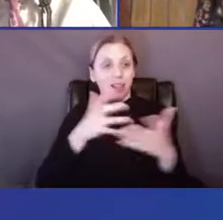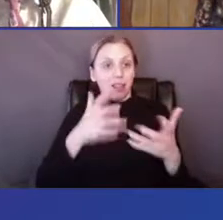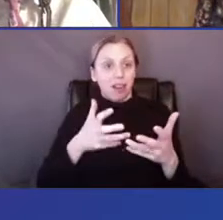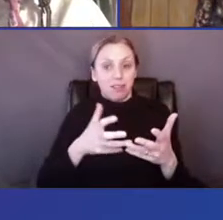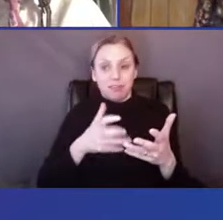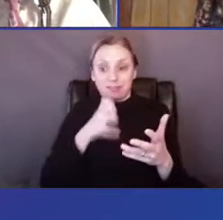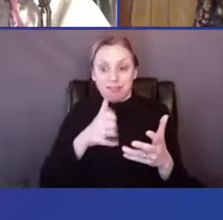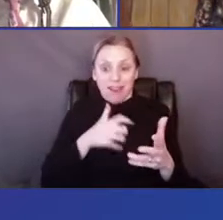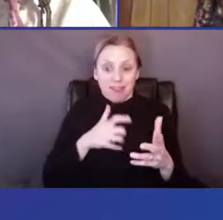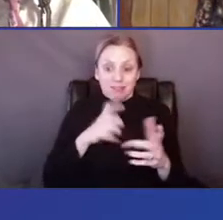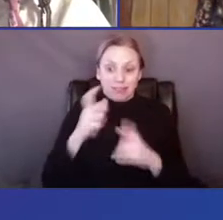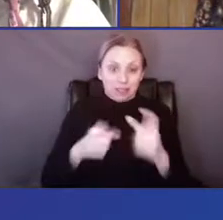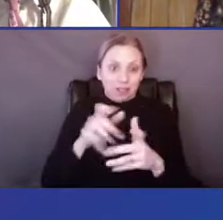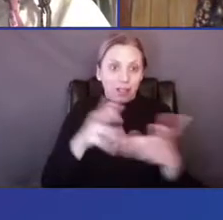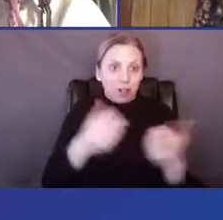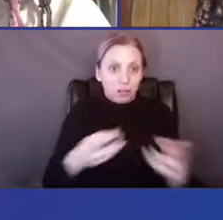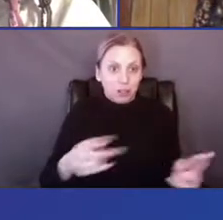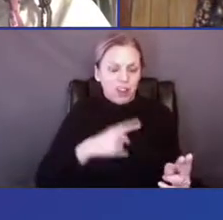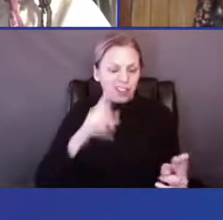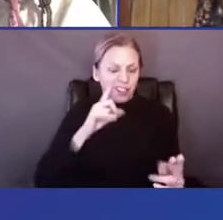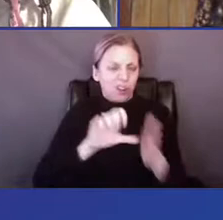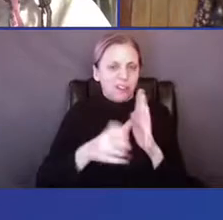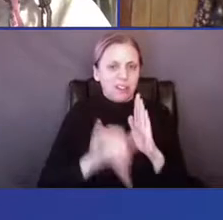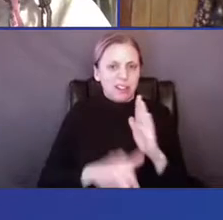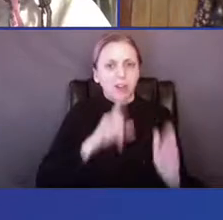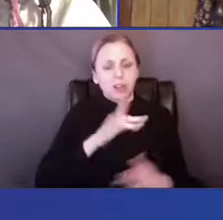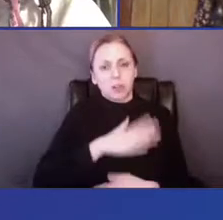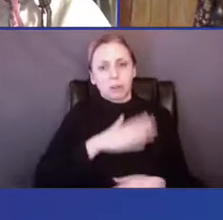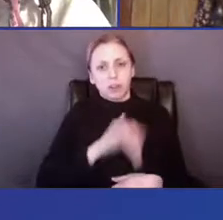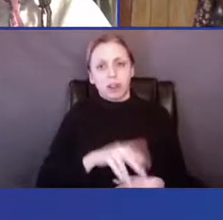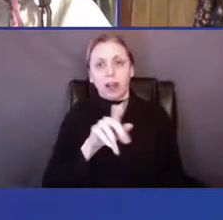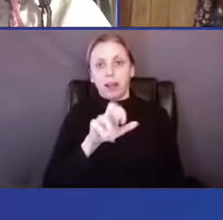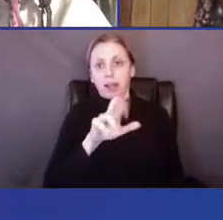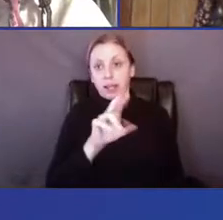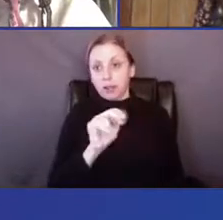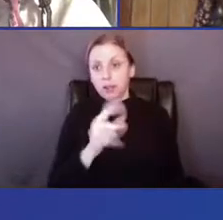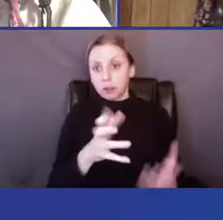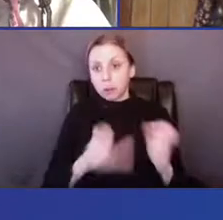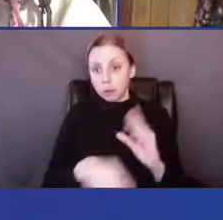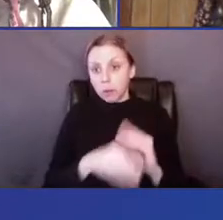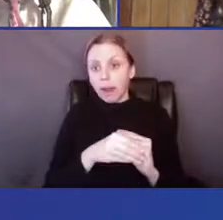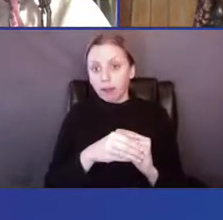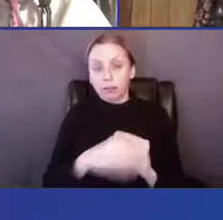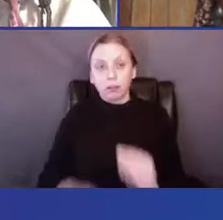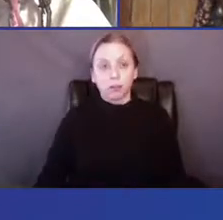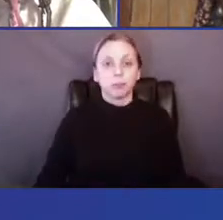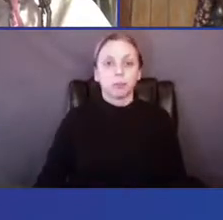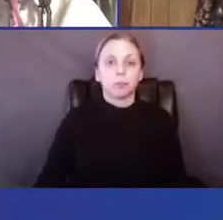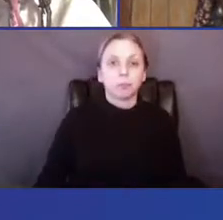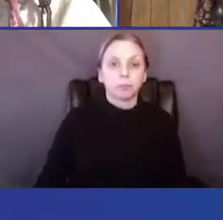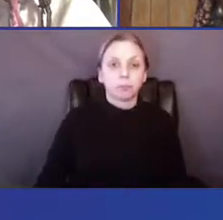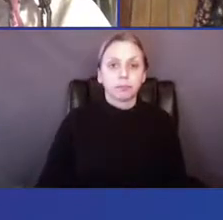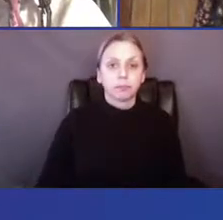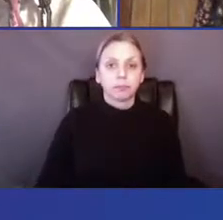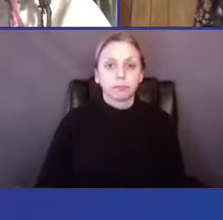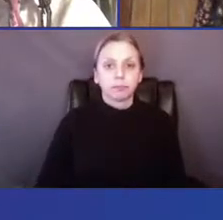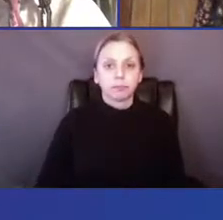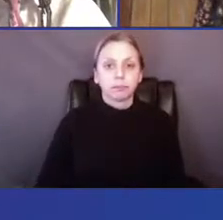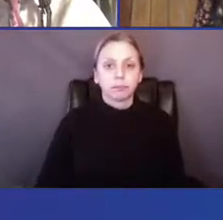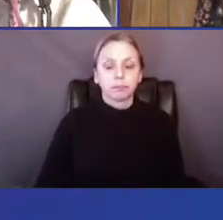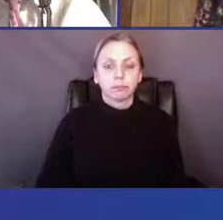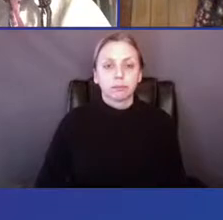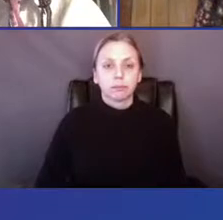amplifying here. And I really appreciate that so much. Karen, did you want to add in chime in? I just